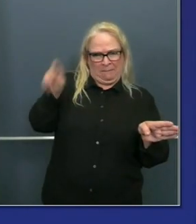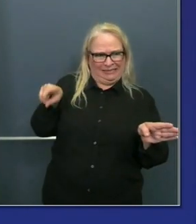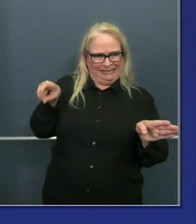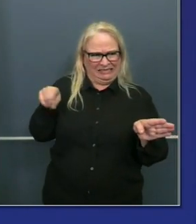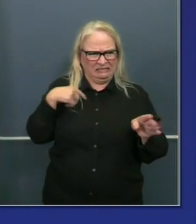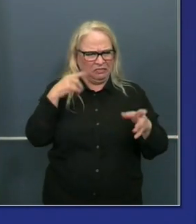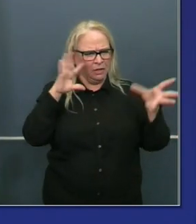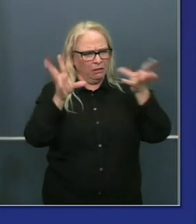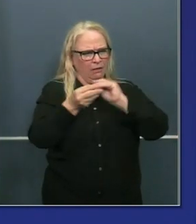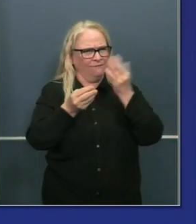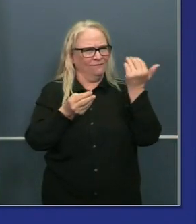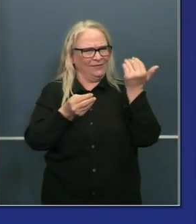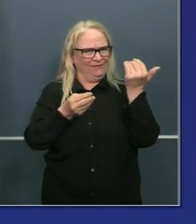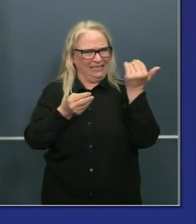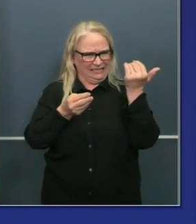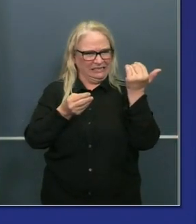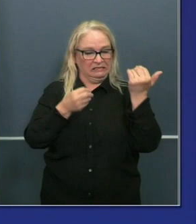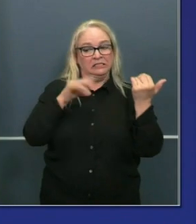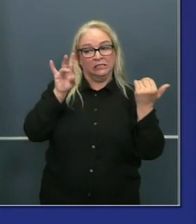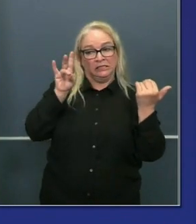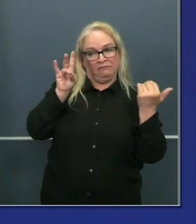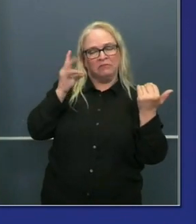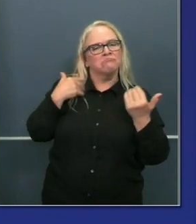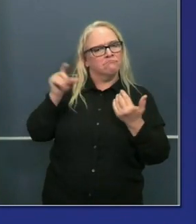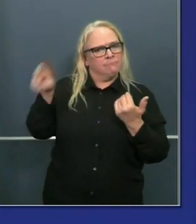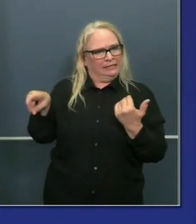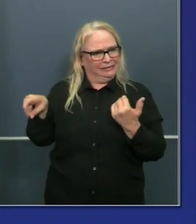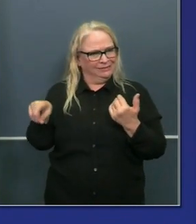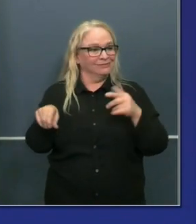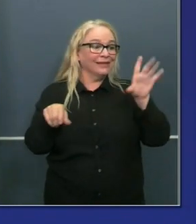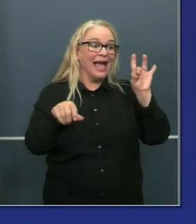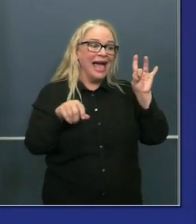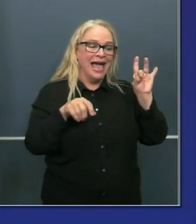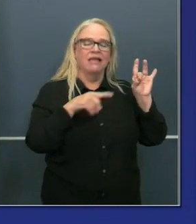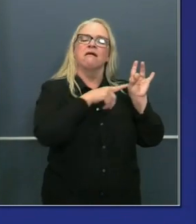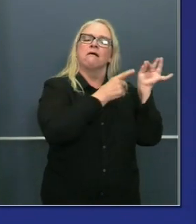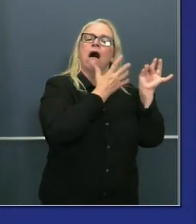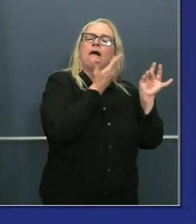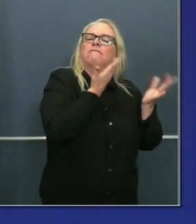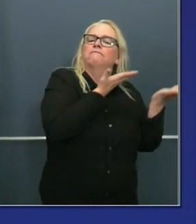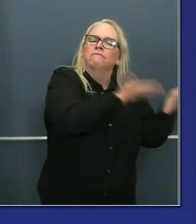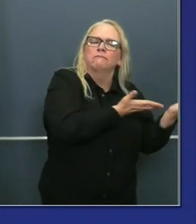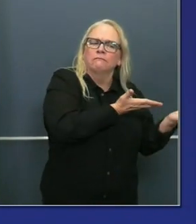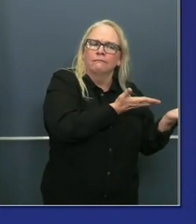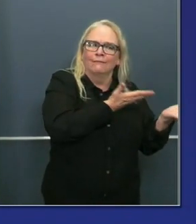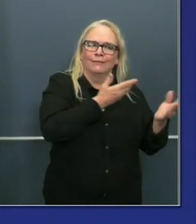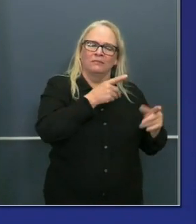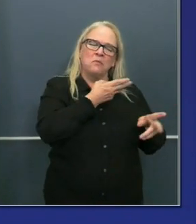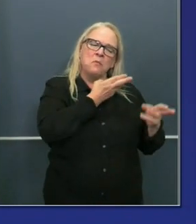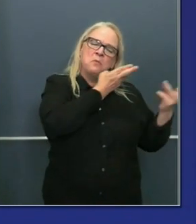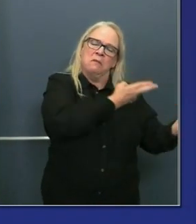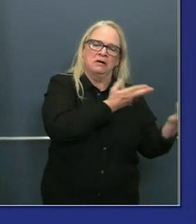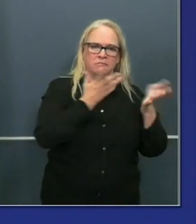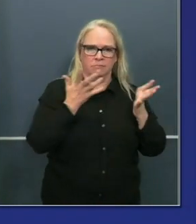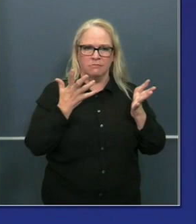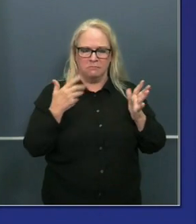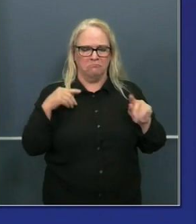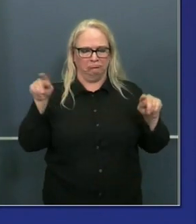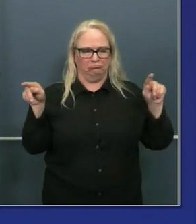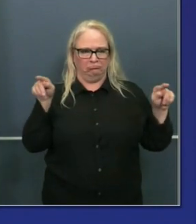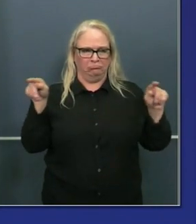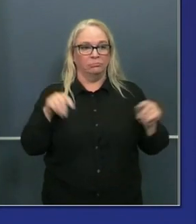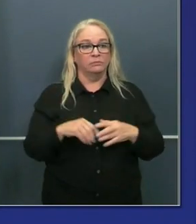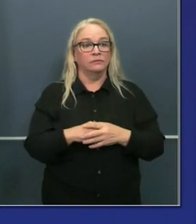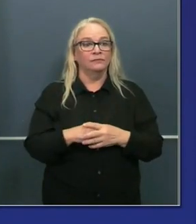of 15 counties that we had originally mandated or recommended bar closure. With the addition of four counties